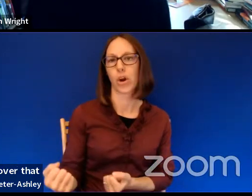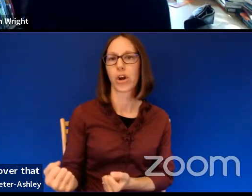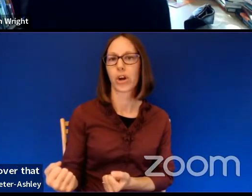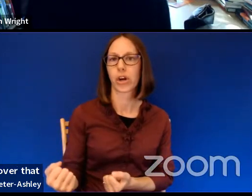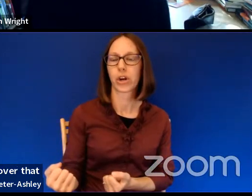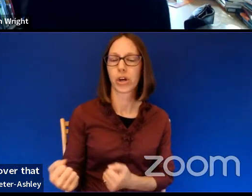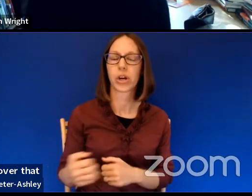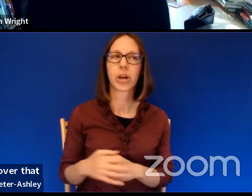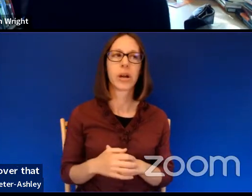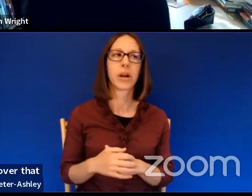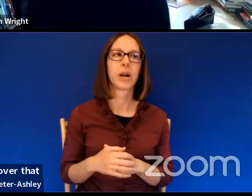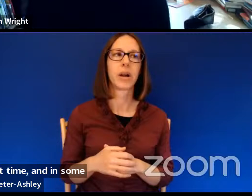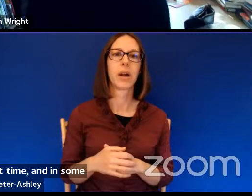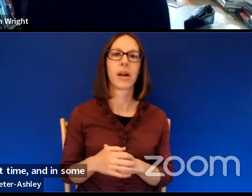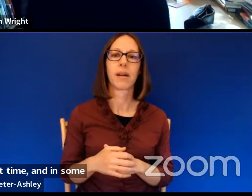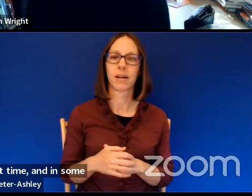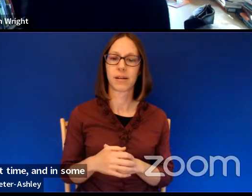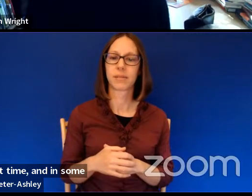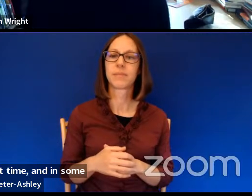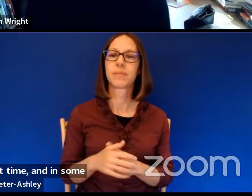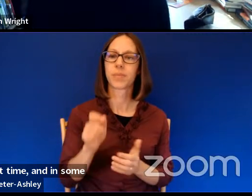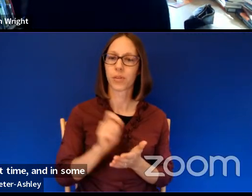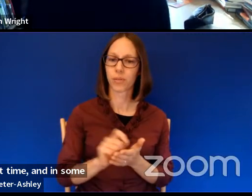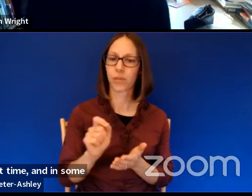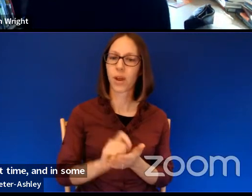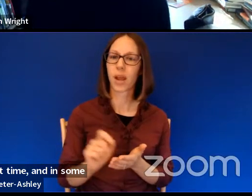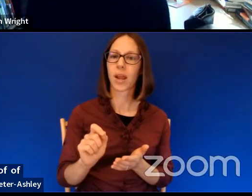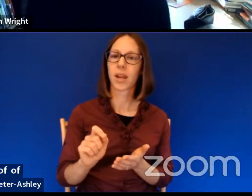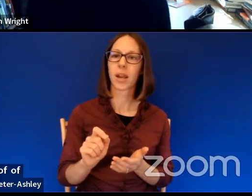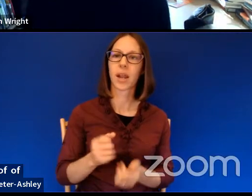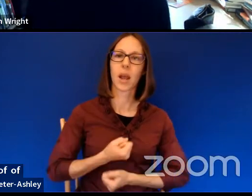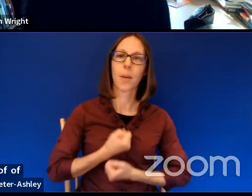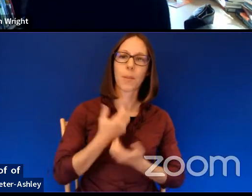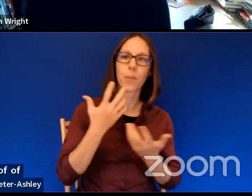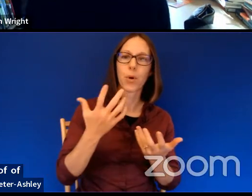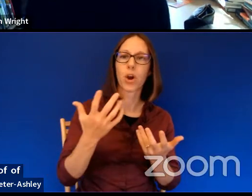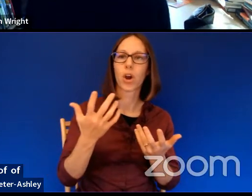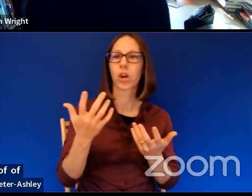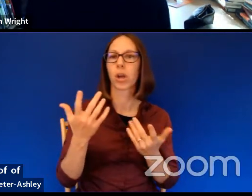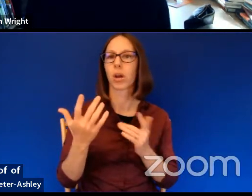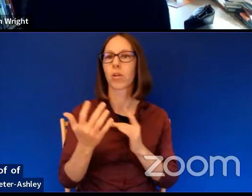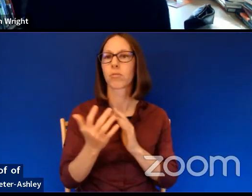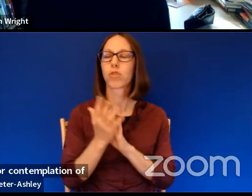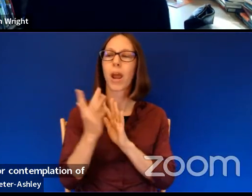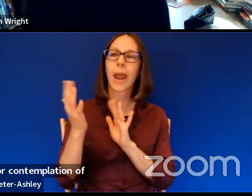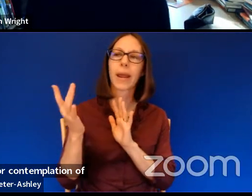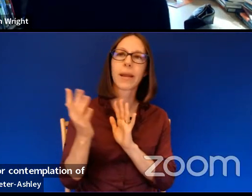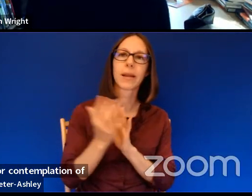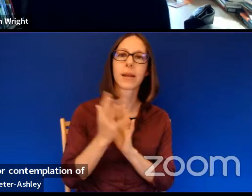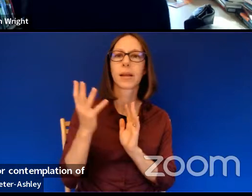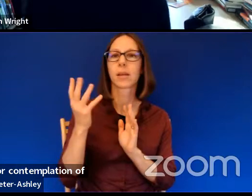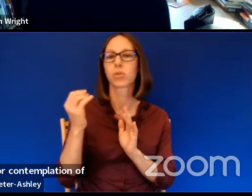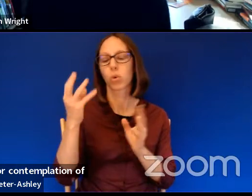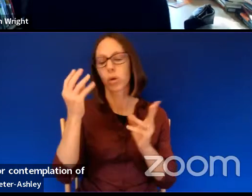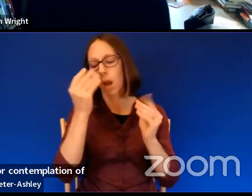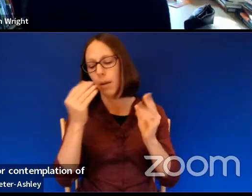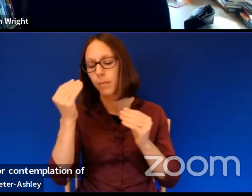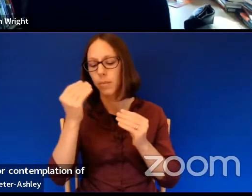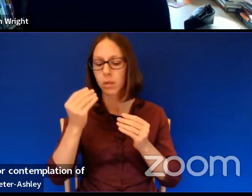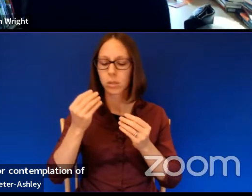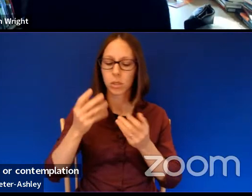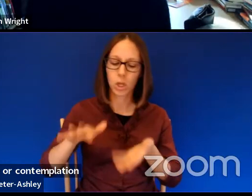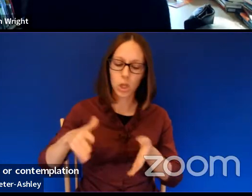in some ways by writing a book of, of praise or contemplation about loss and the loss of